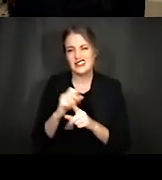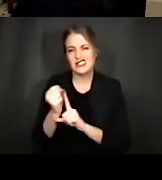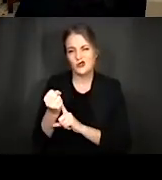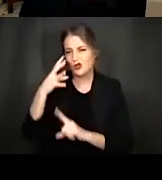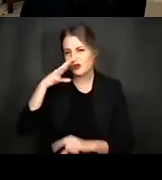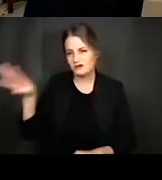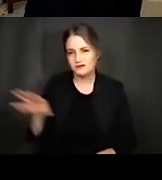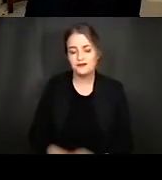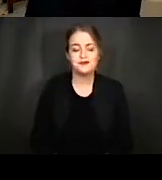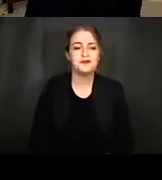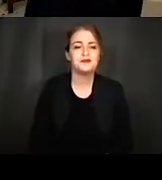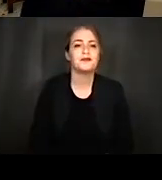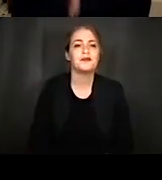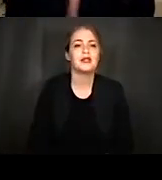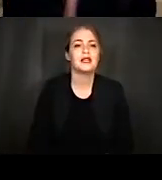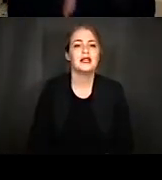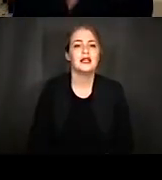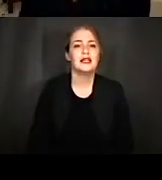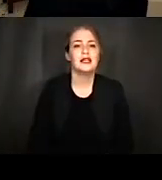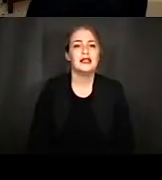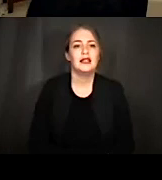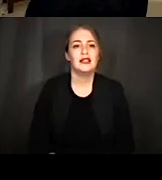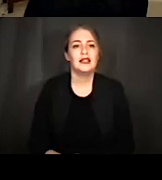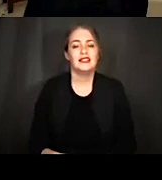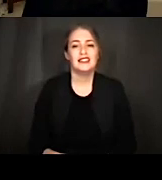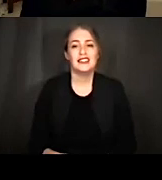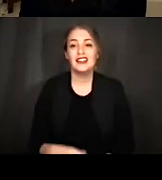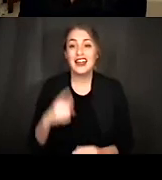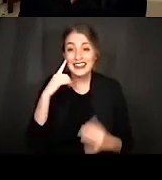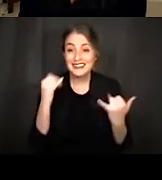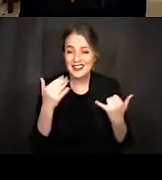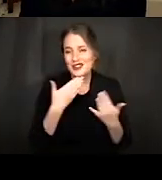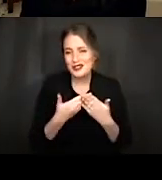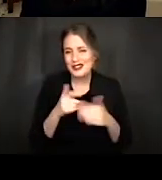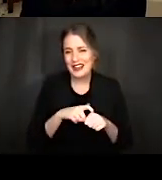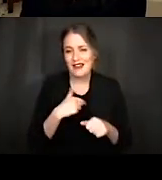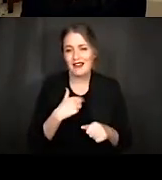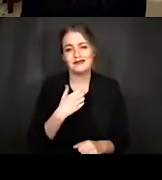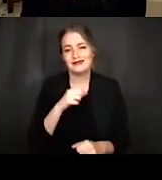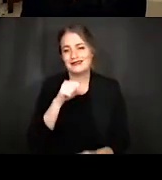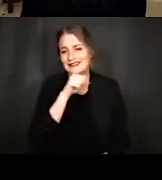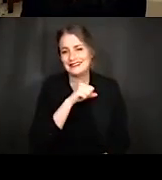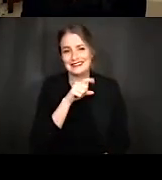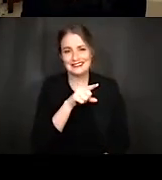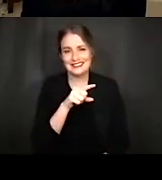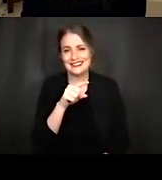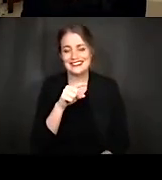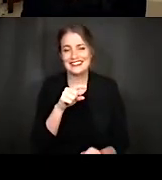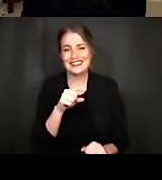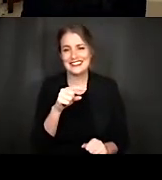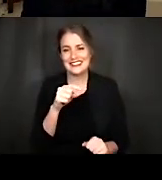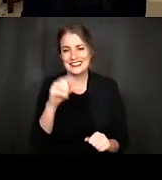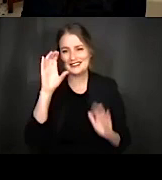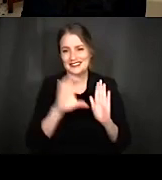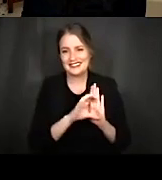And so I think, I think now's a good, good time. I really like this gift because I feel like it does a really good job